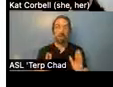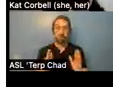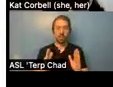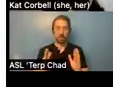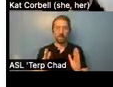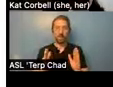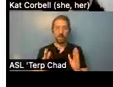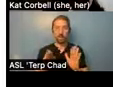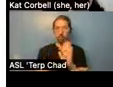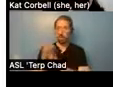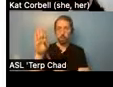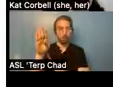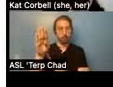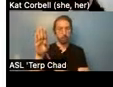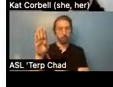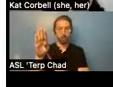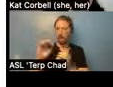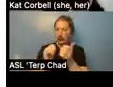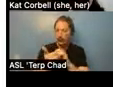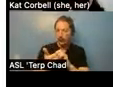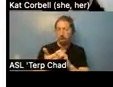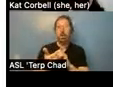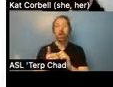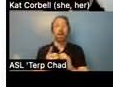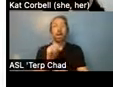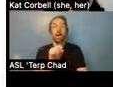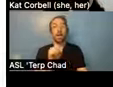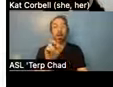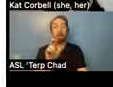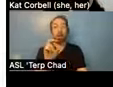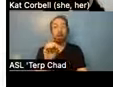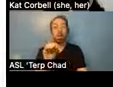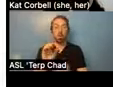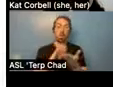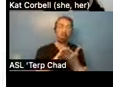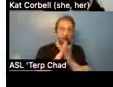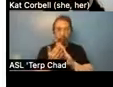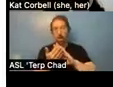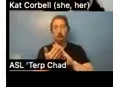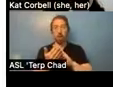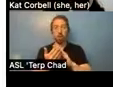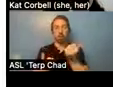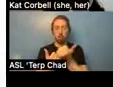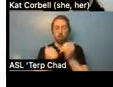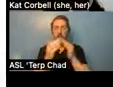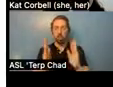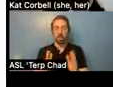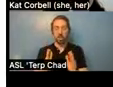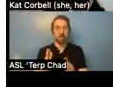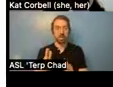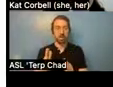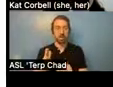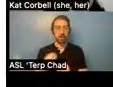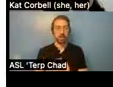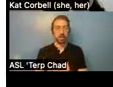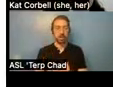room occupancy housing, into a housing first model for people experience, experiencing serious mental illness.